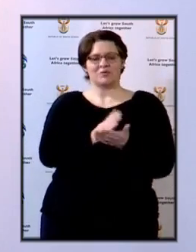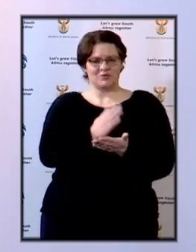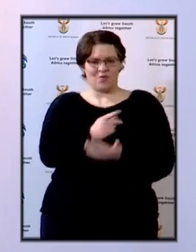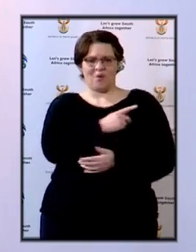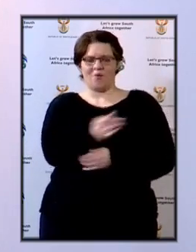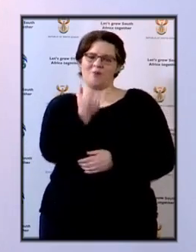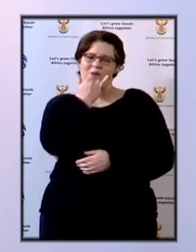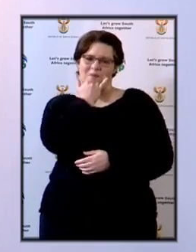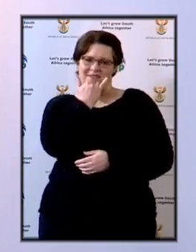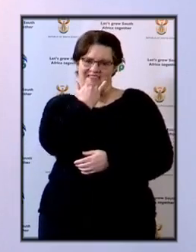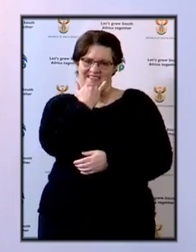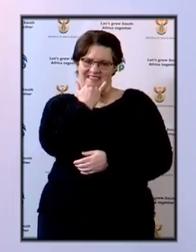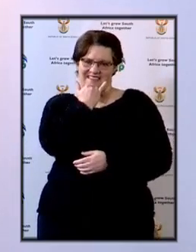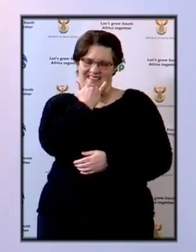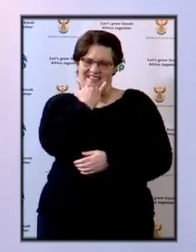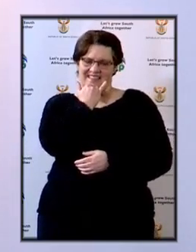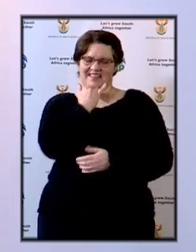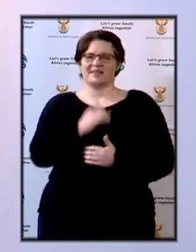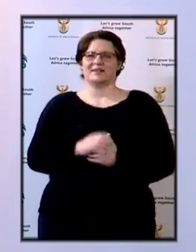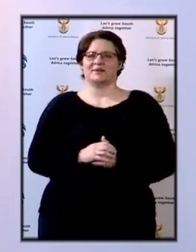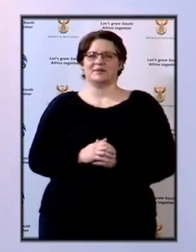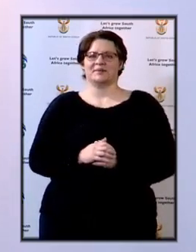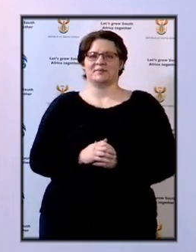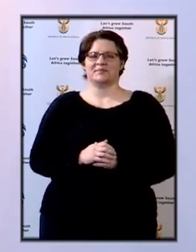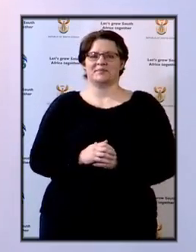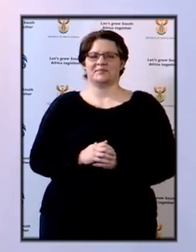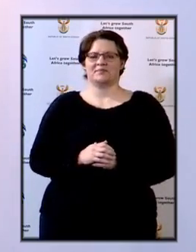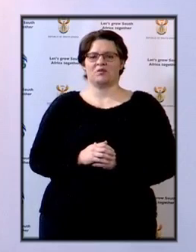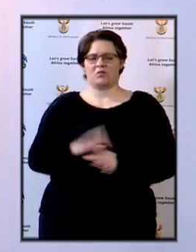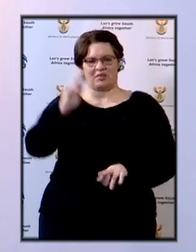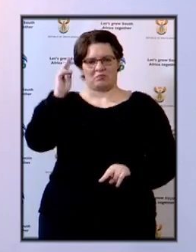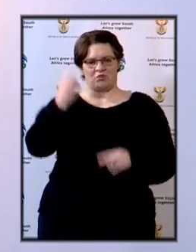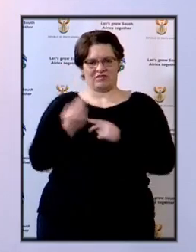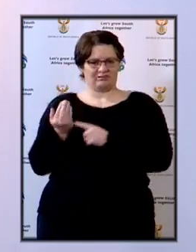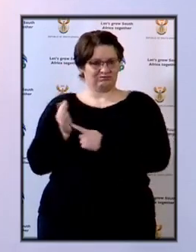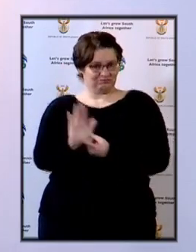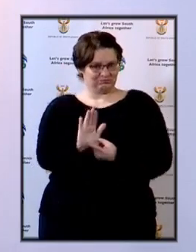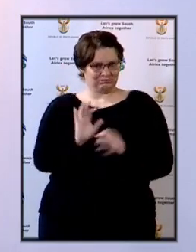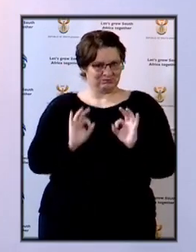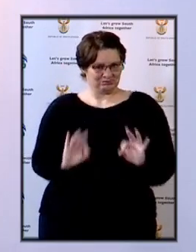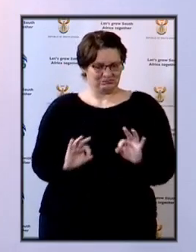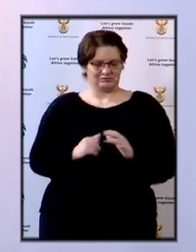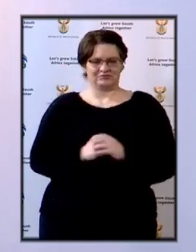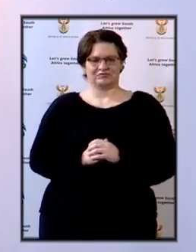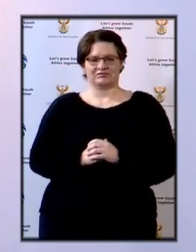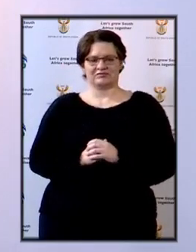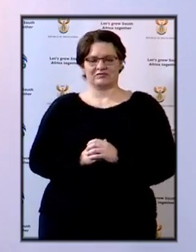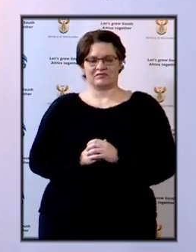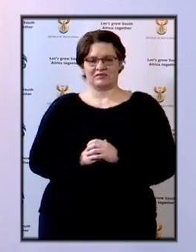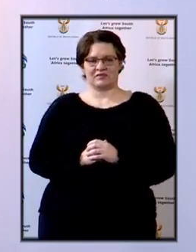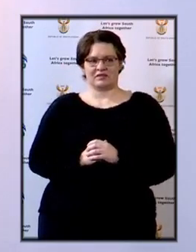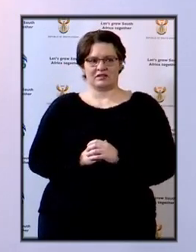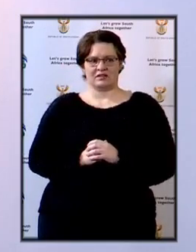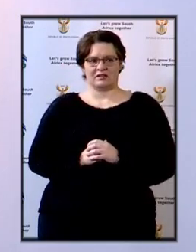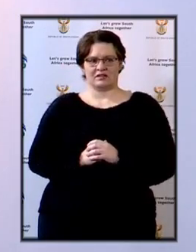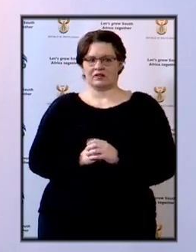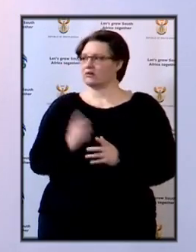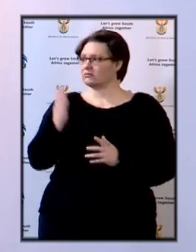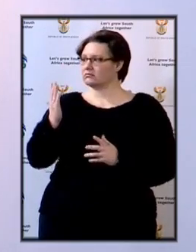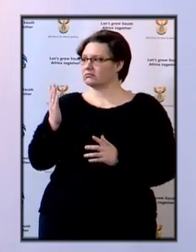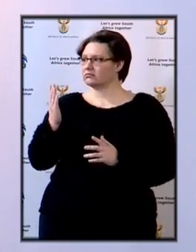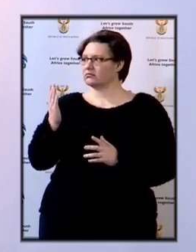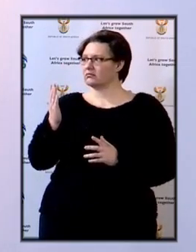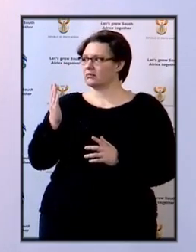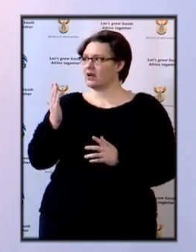everybody is happy with the briefing. I think there's something as well.